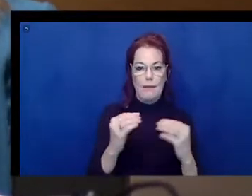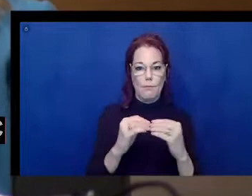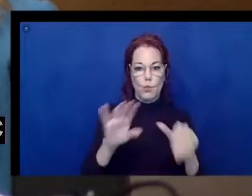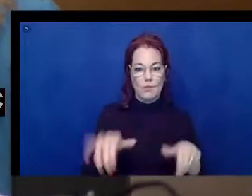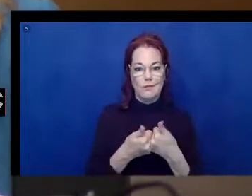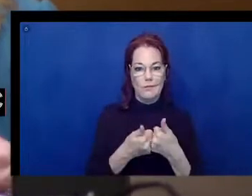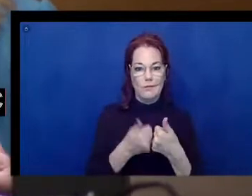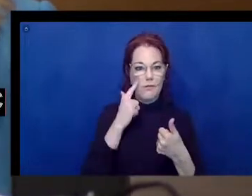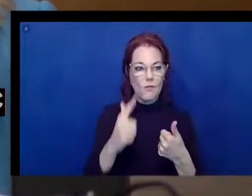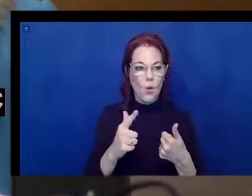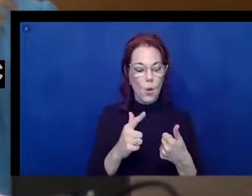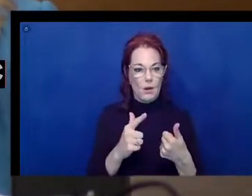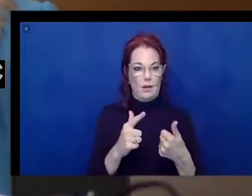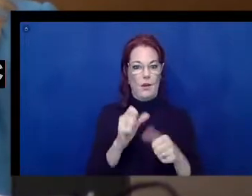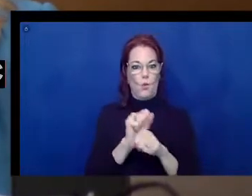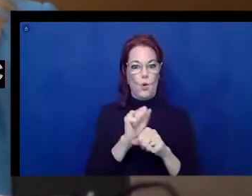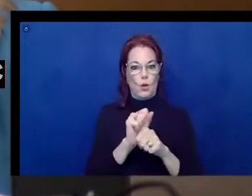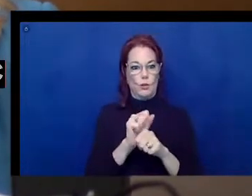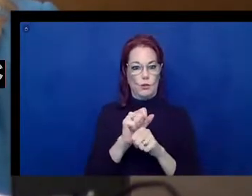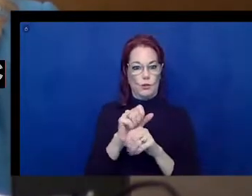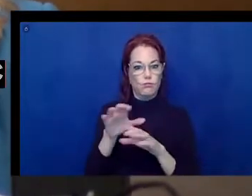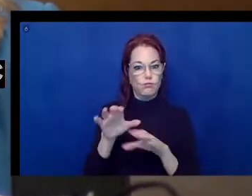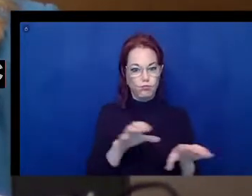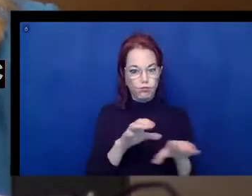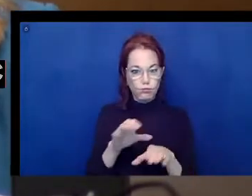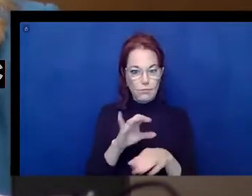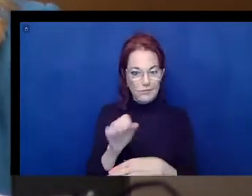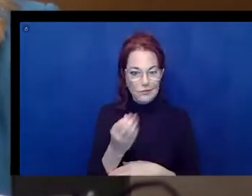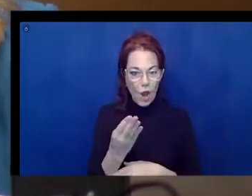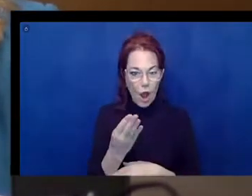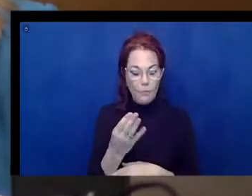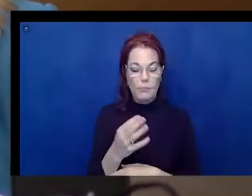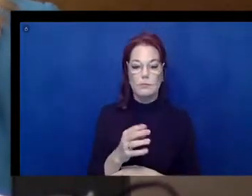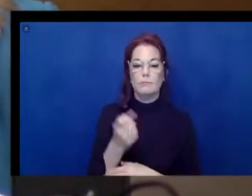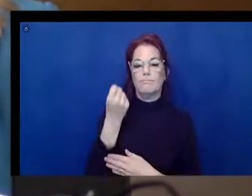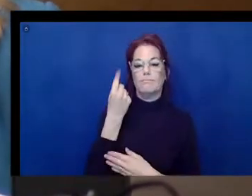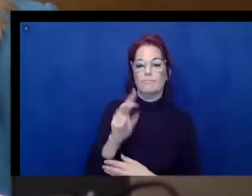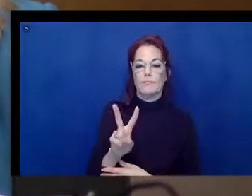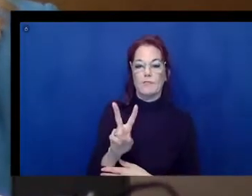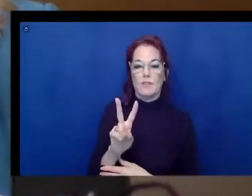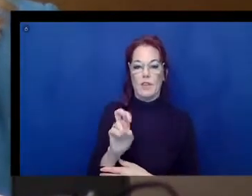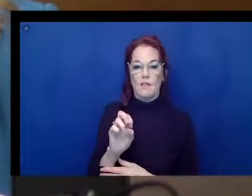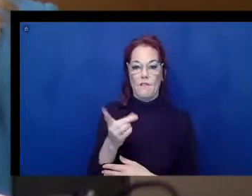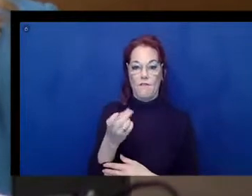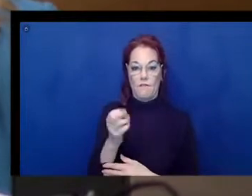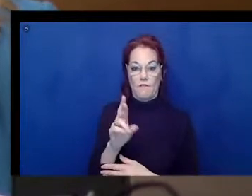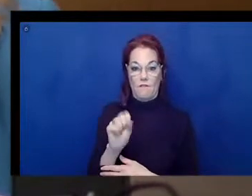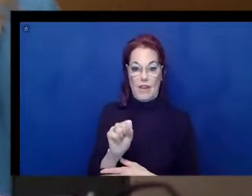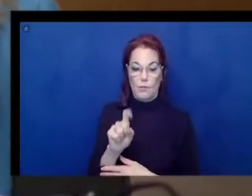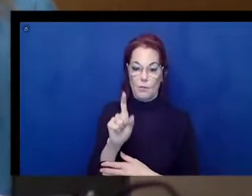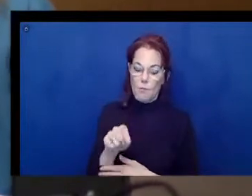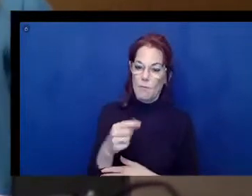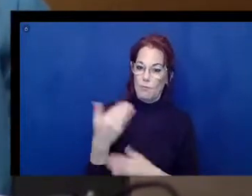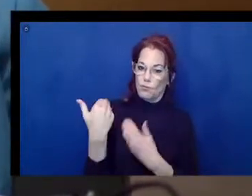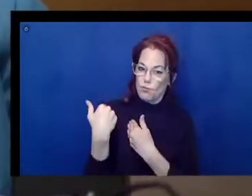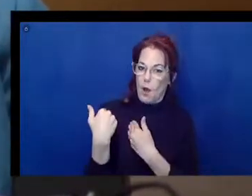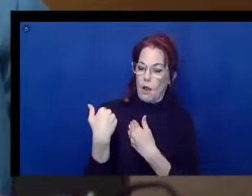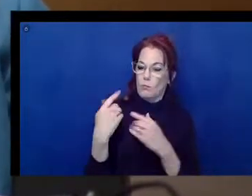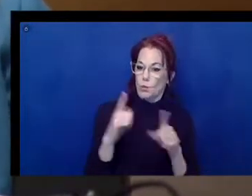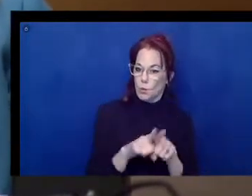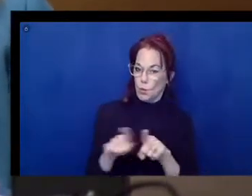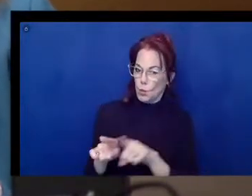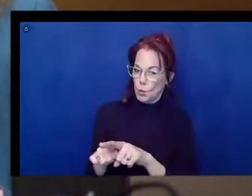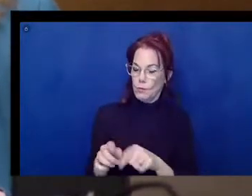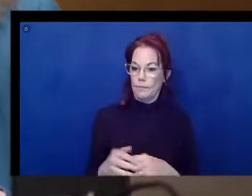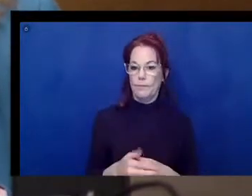jobs. And vendors of inaccessible technology need to be held accountable to their federal customers. Thank you very much for